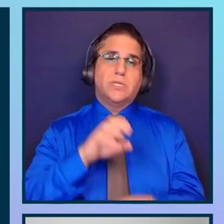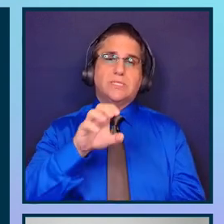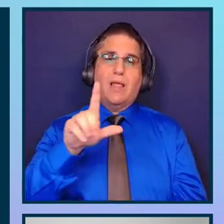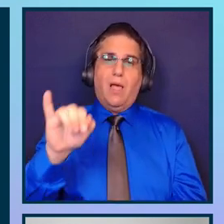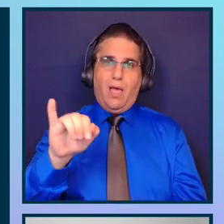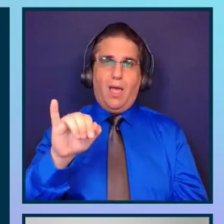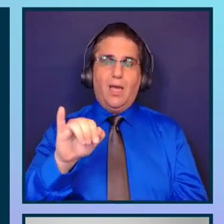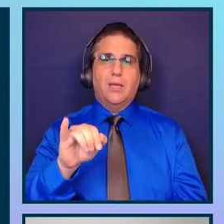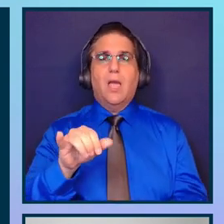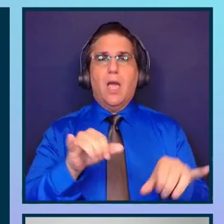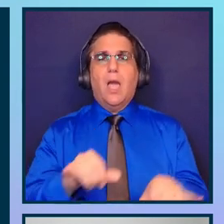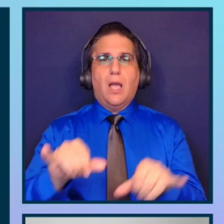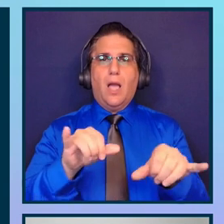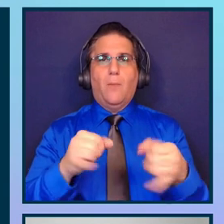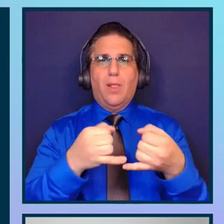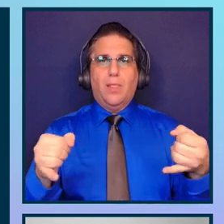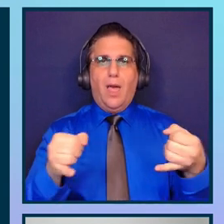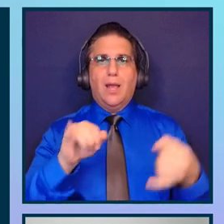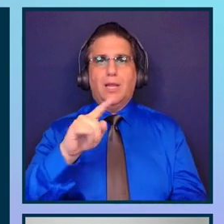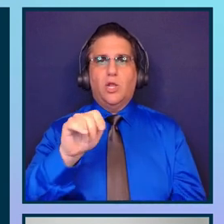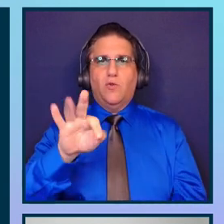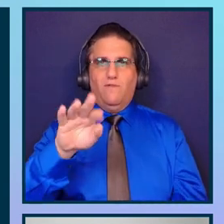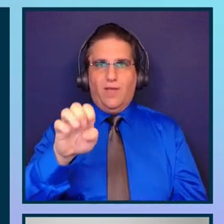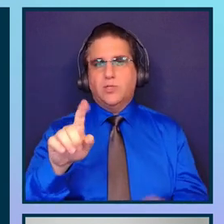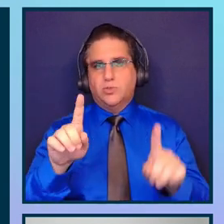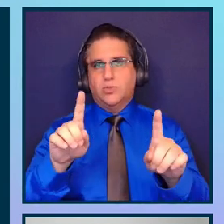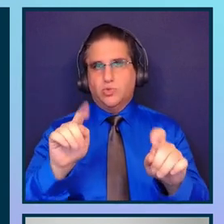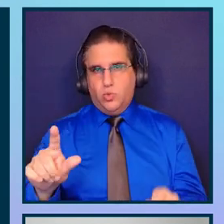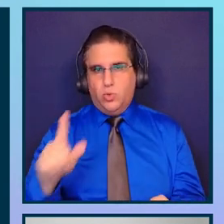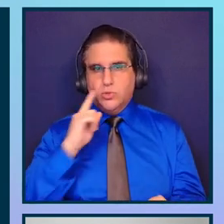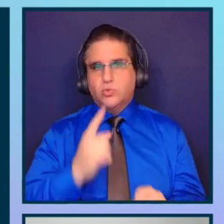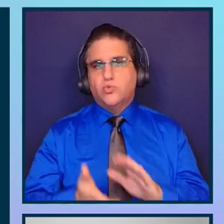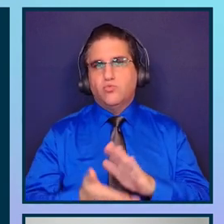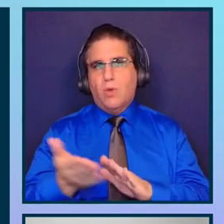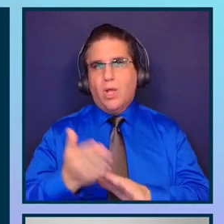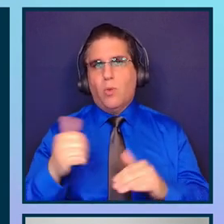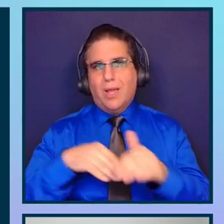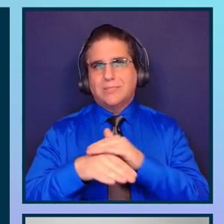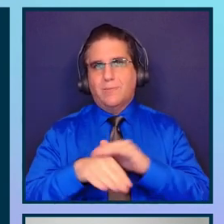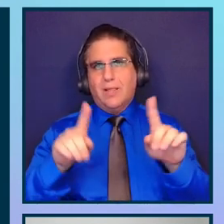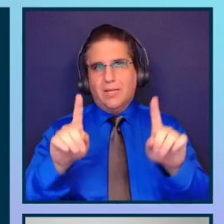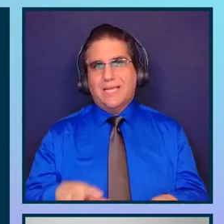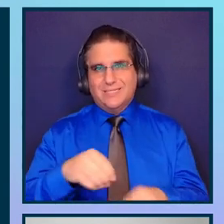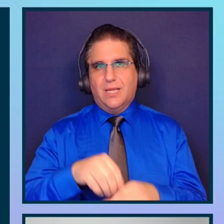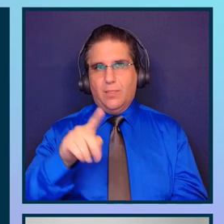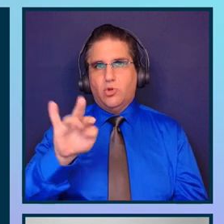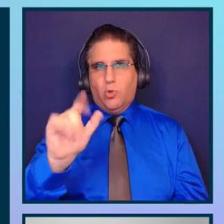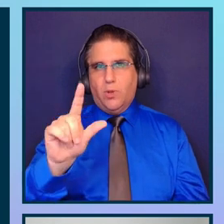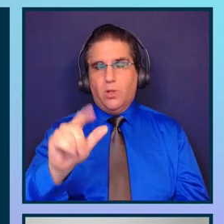line interface tools to run your accessibility tests in the terminal. So, we move from